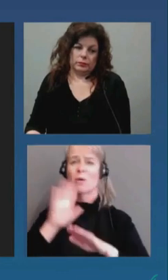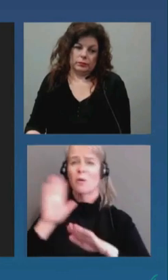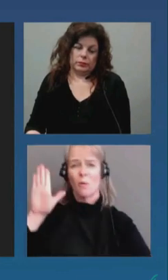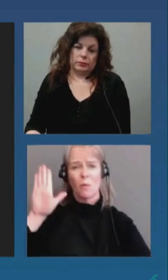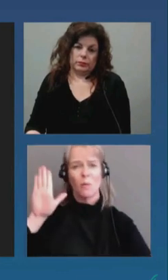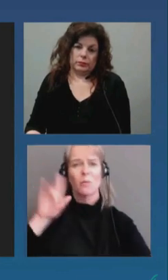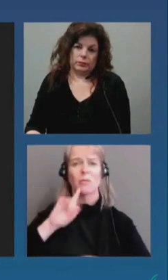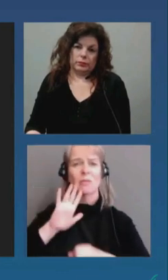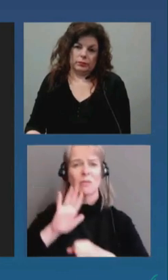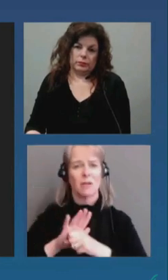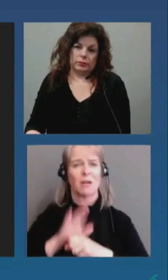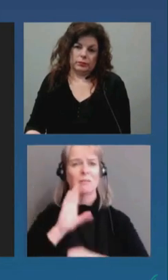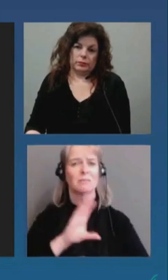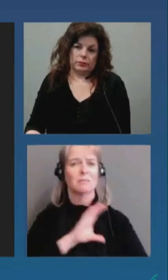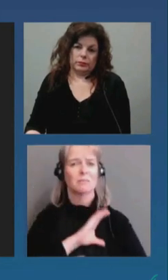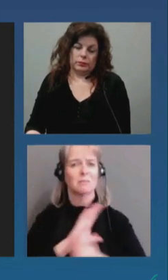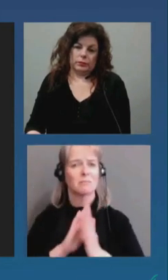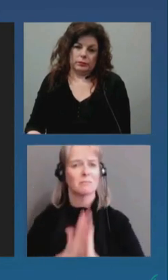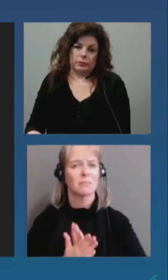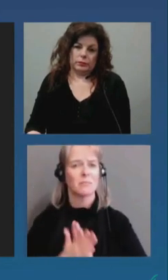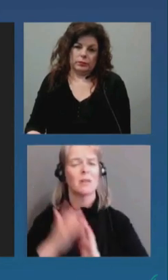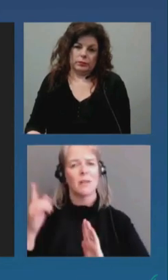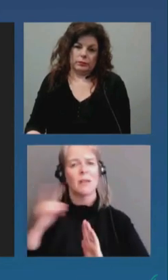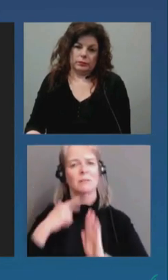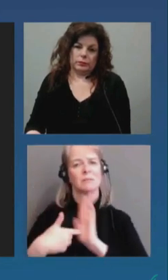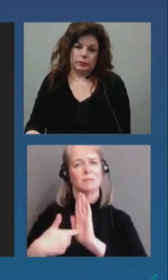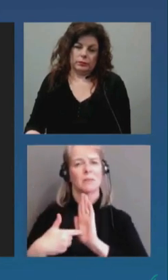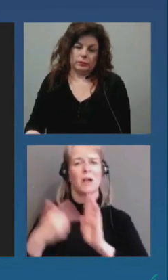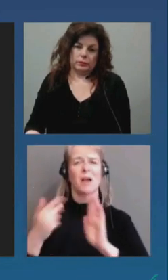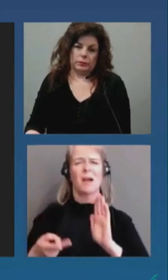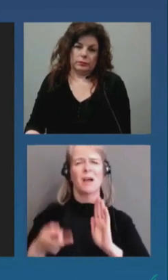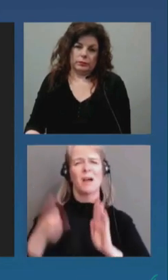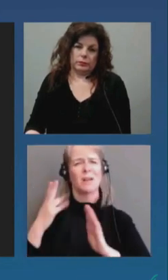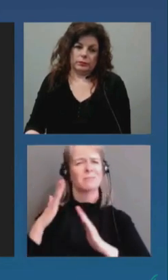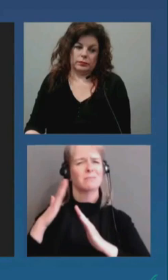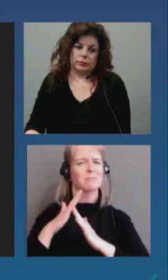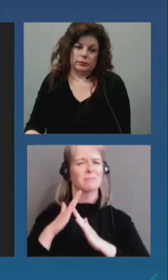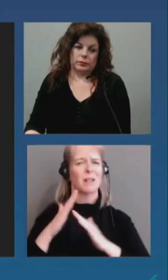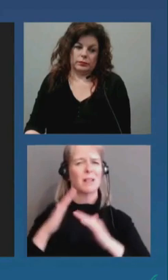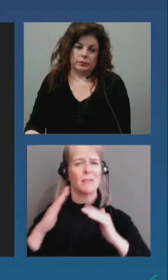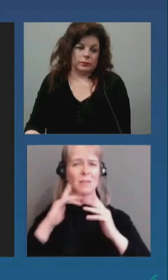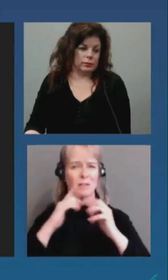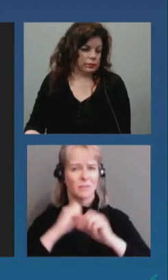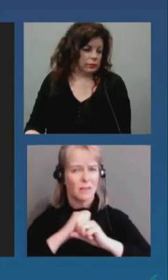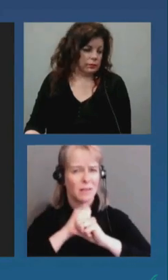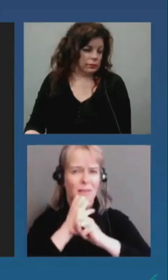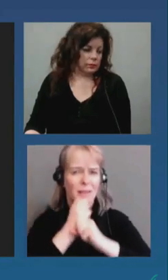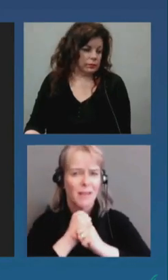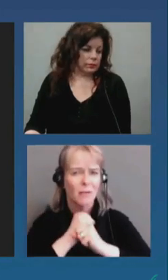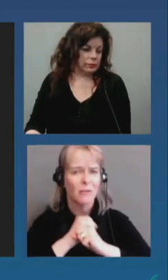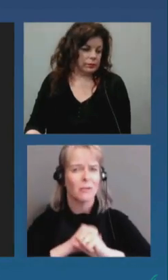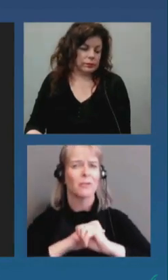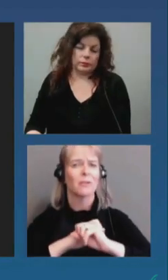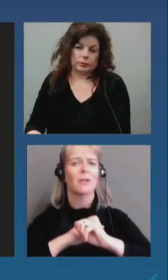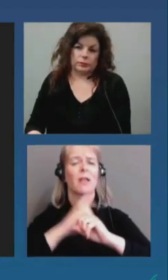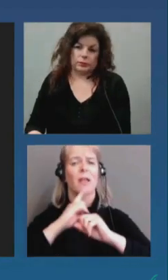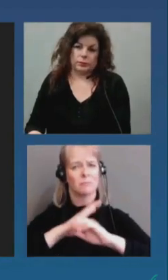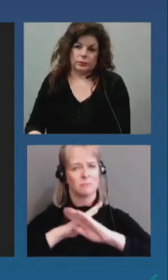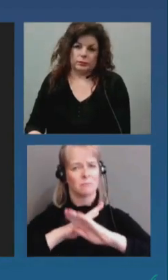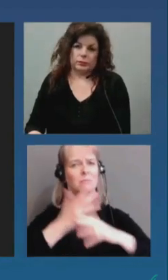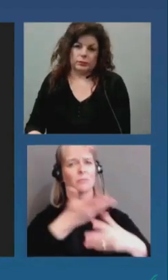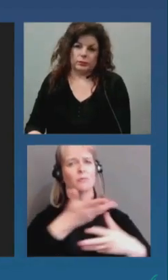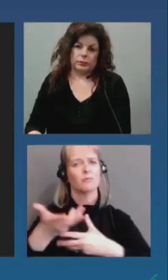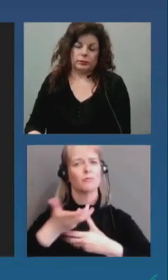highest levels of duty of care and the highest levels of public trust. There's an increasingly urgent need for police services